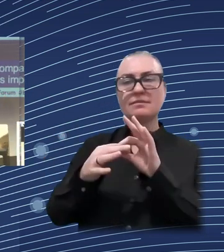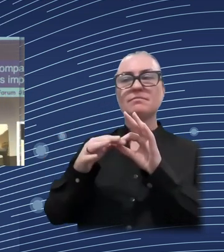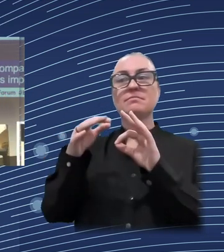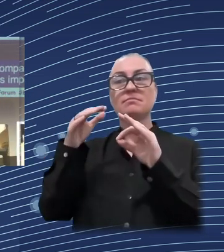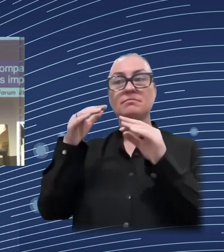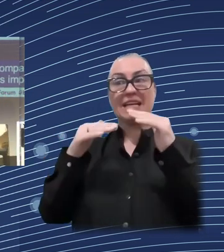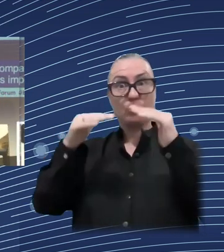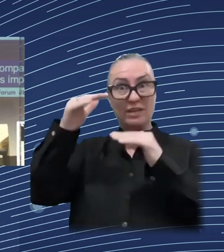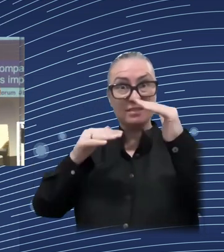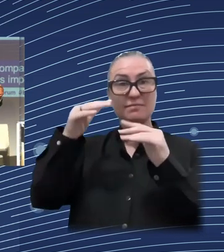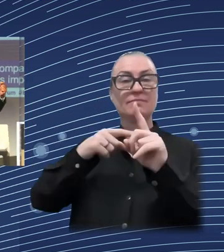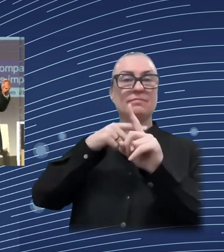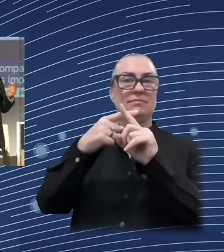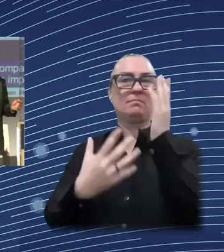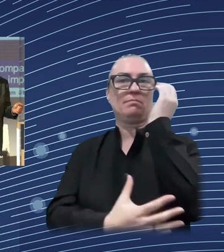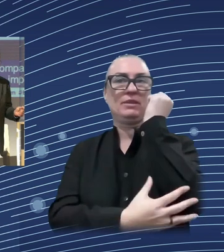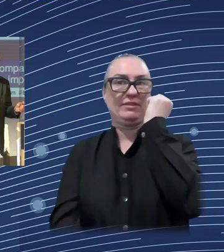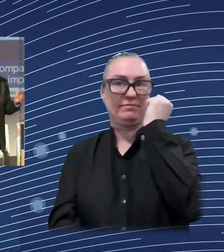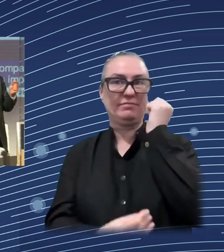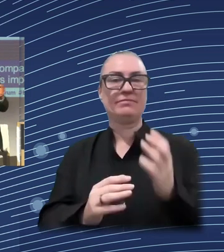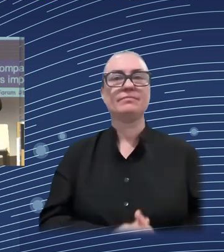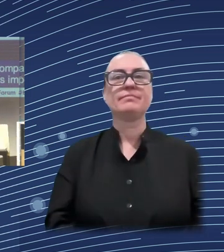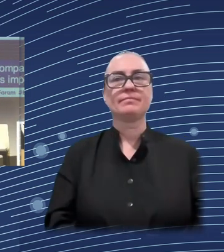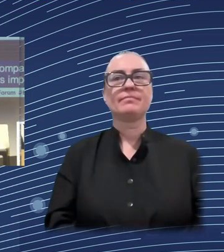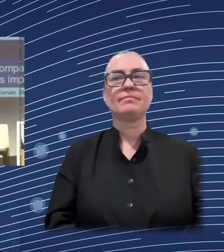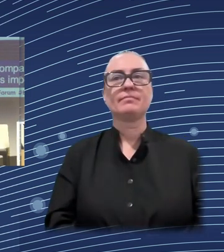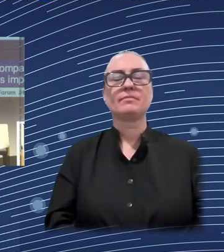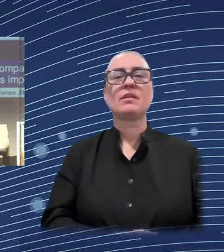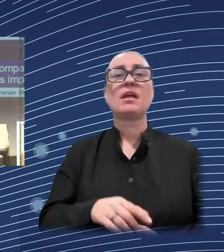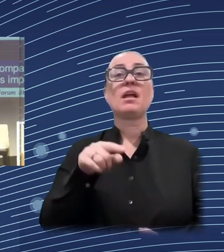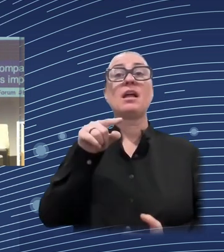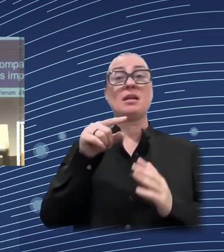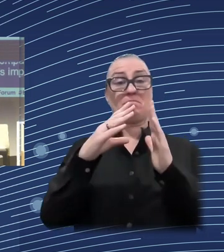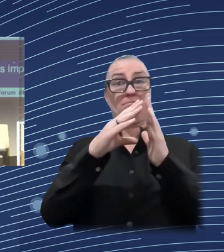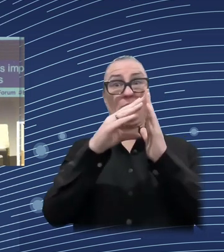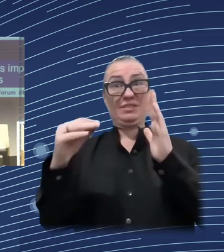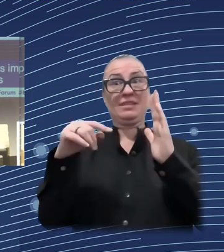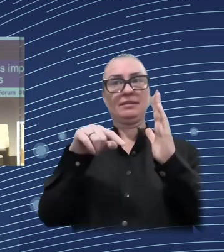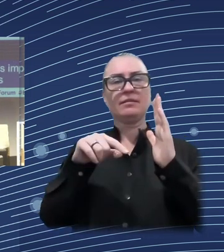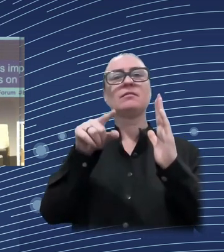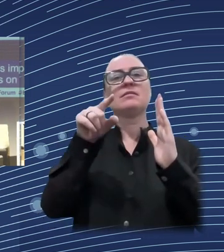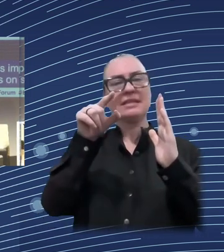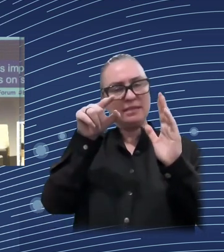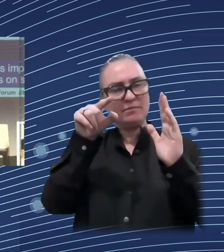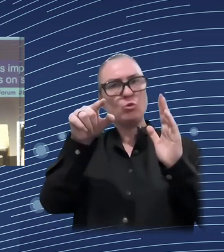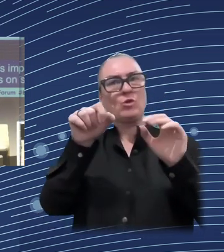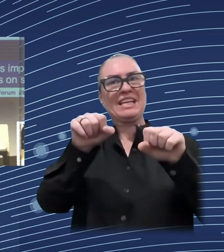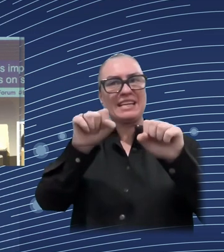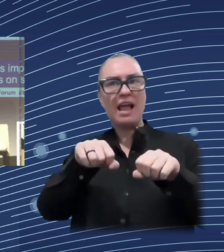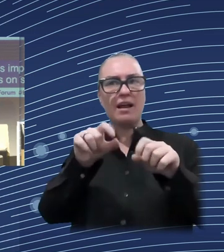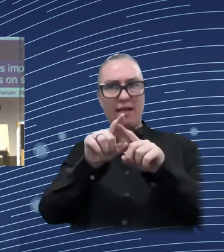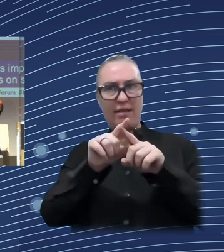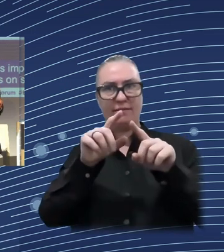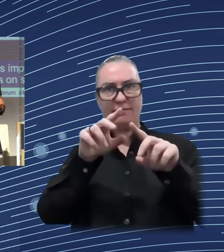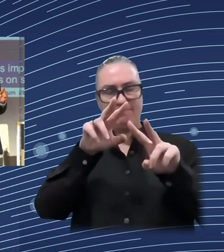analyze the impact of specific policies on specific socioeconomic groups, right? Which is very important,